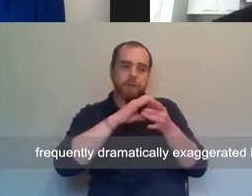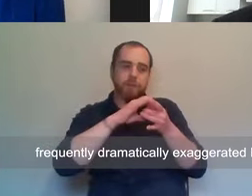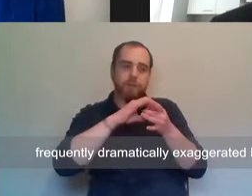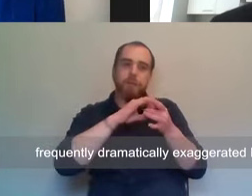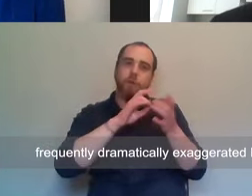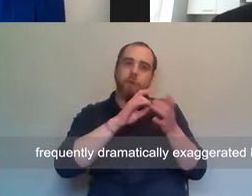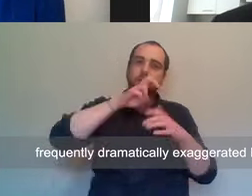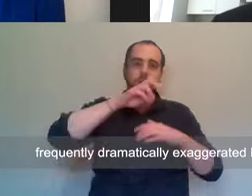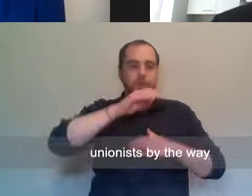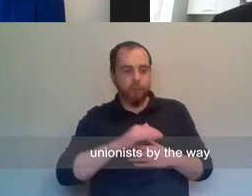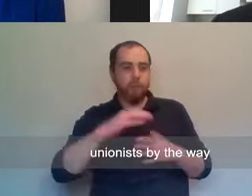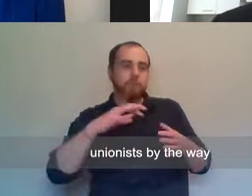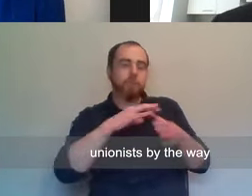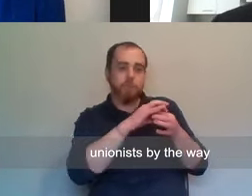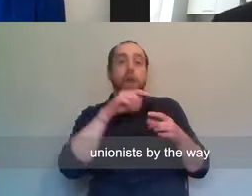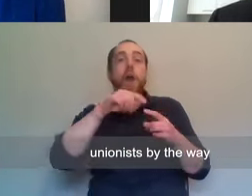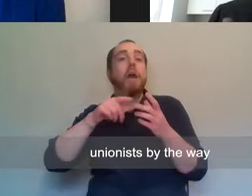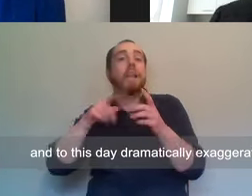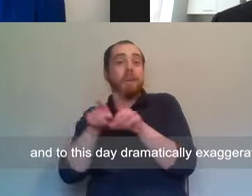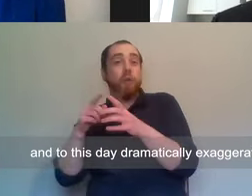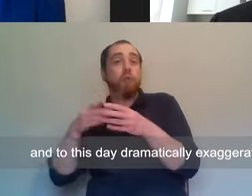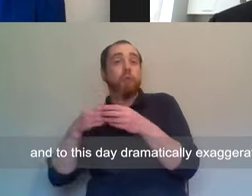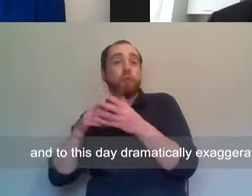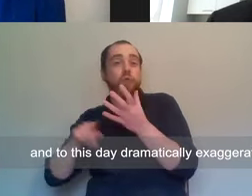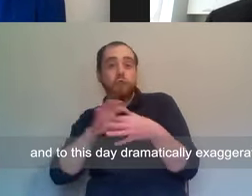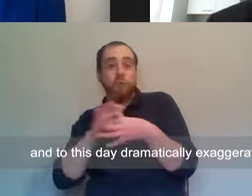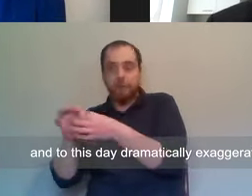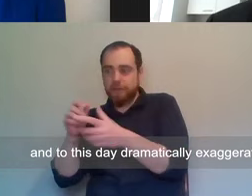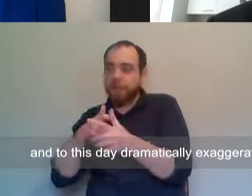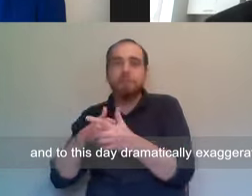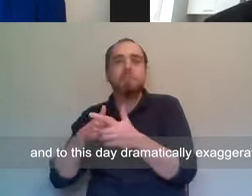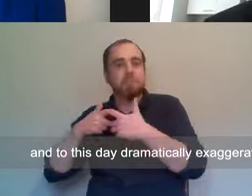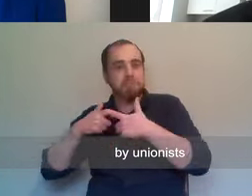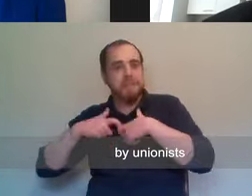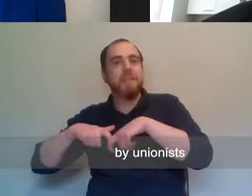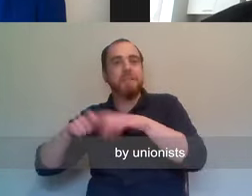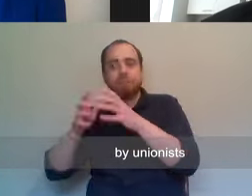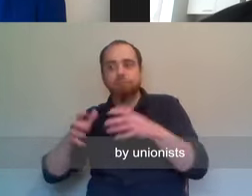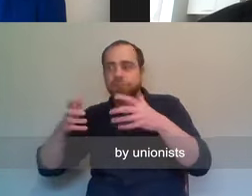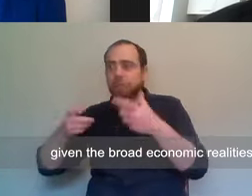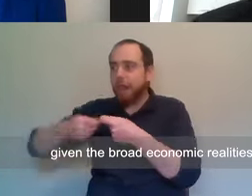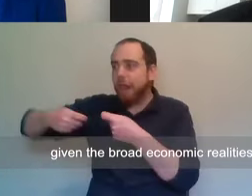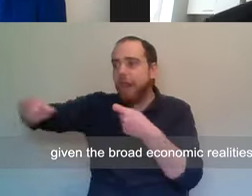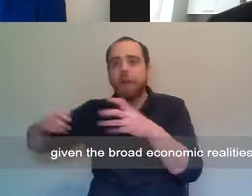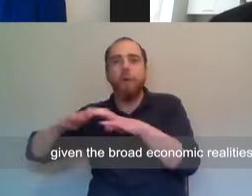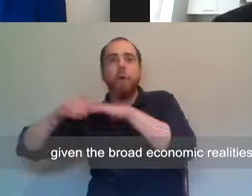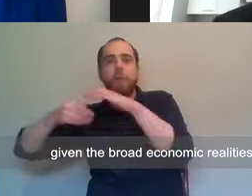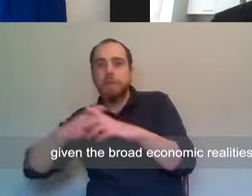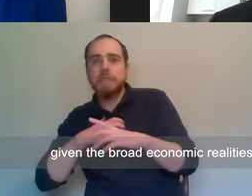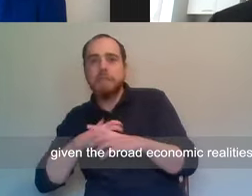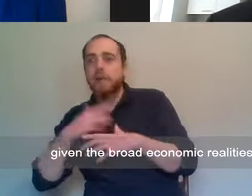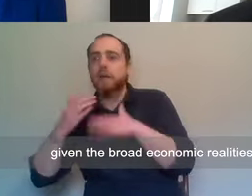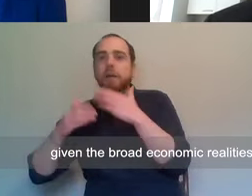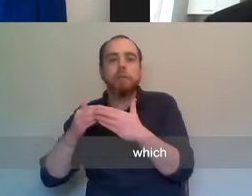exaggerated by unionists, by the way. And to this day, dramatically exaggerated by unionists, given the broad economic